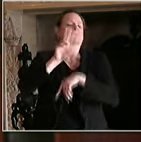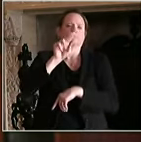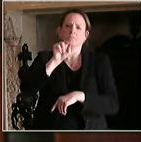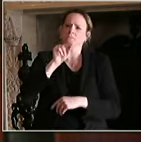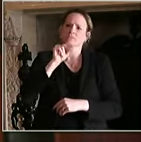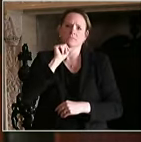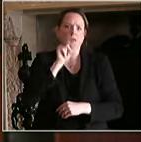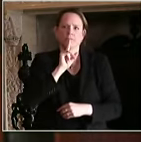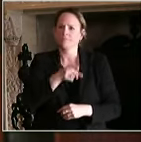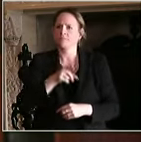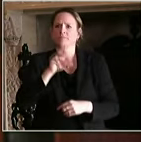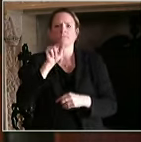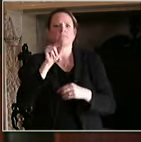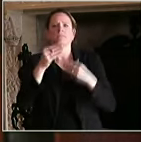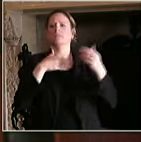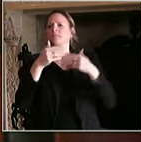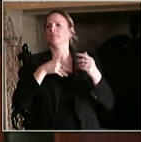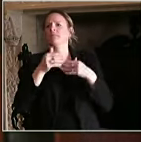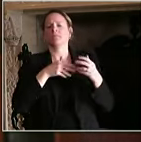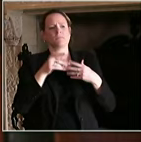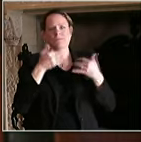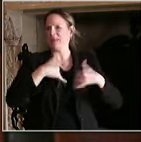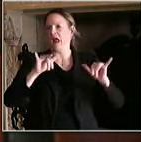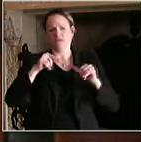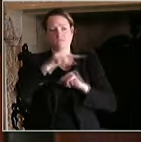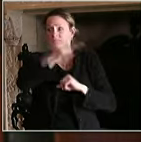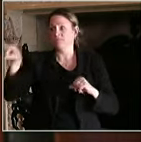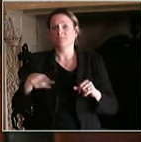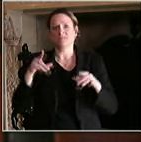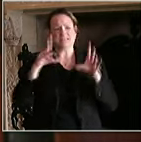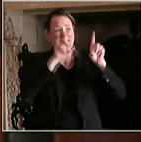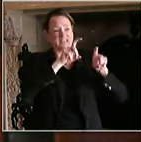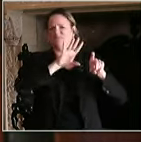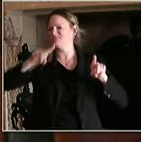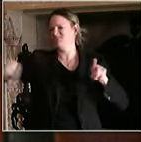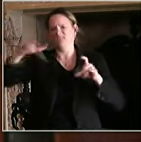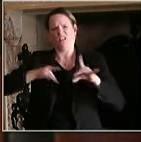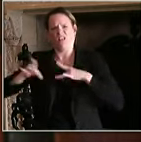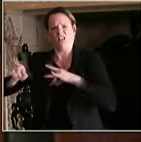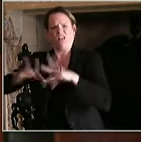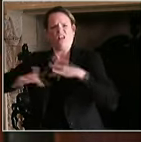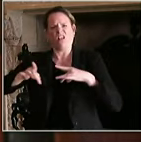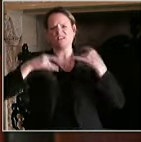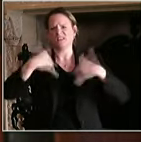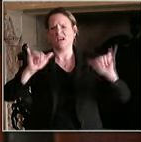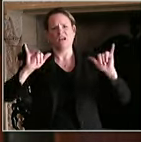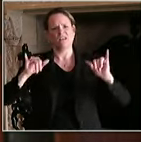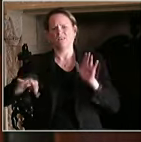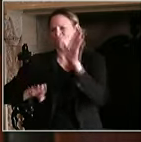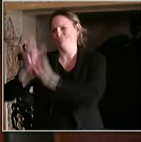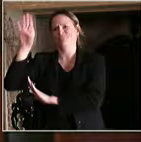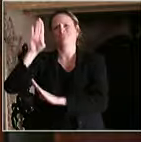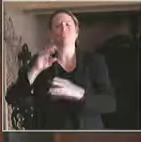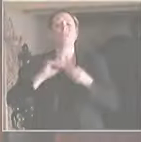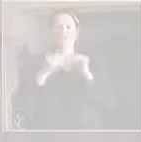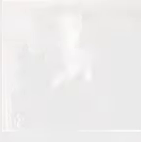people. Our percent positive remains high, and these numbers are the result of significant community spread